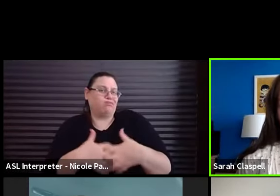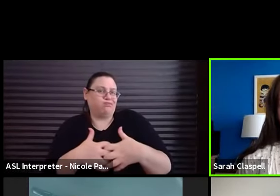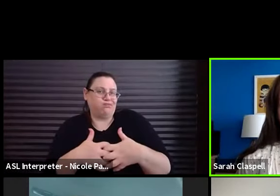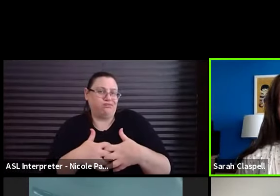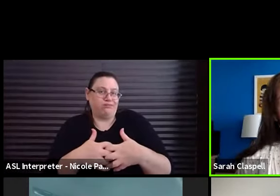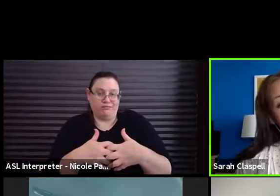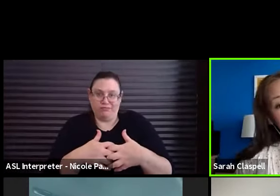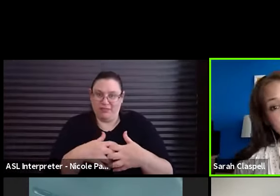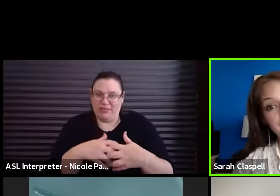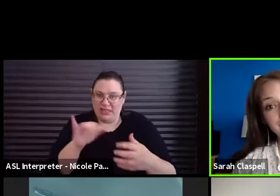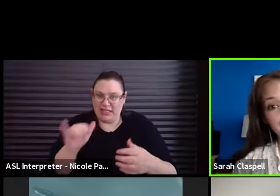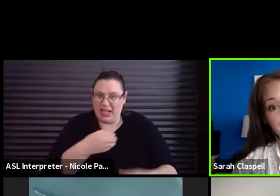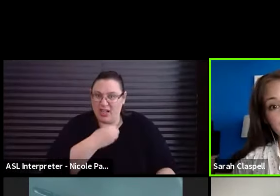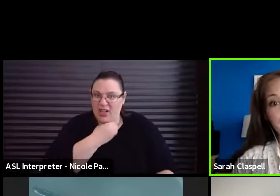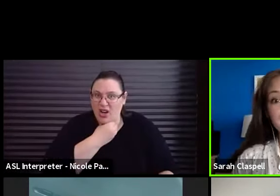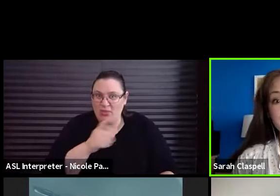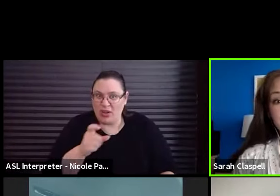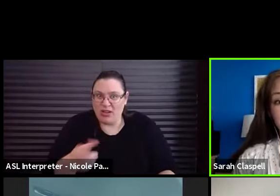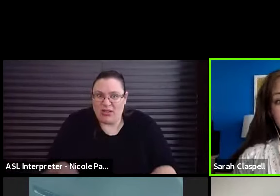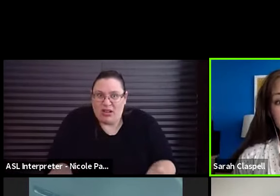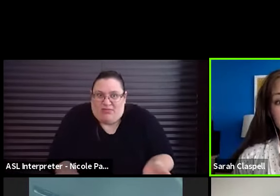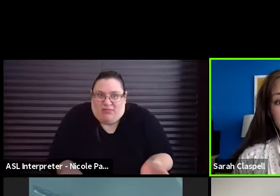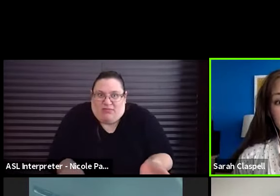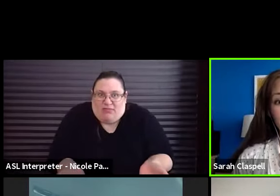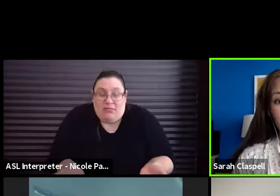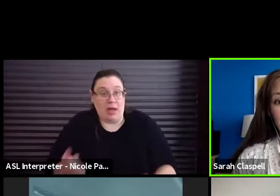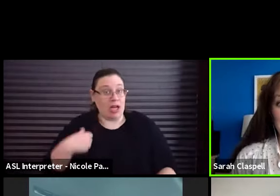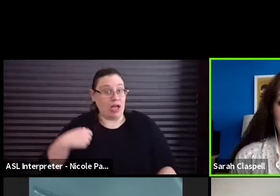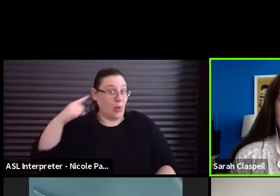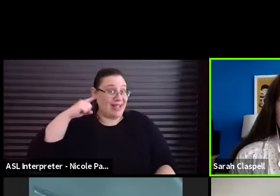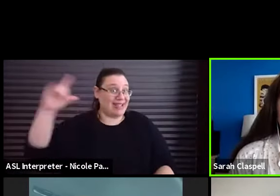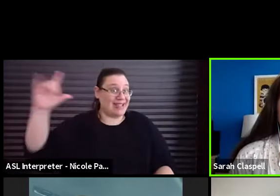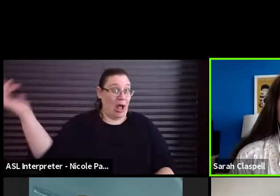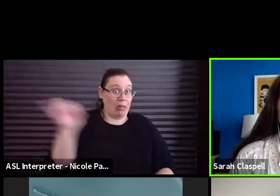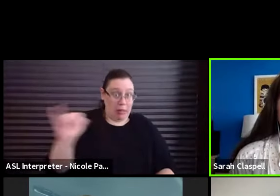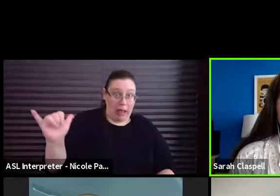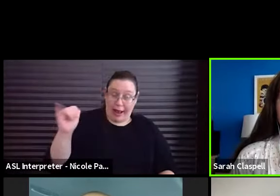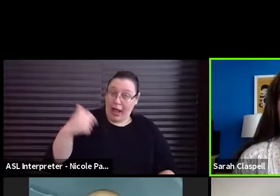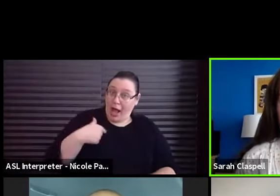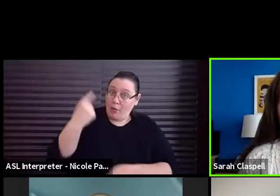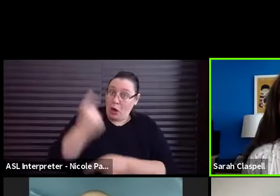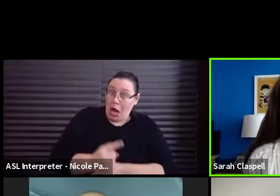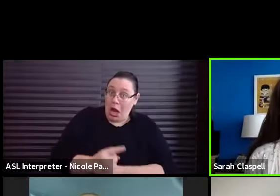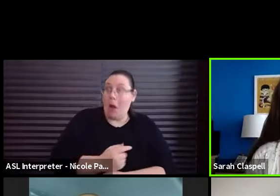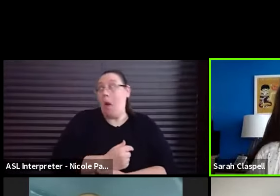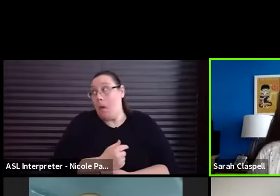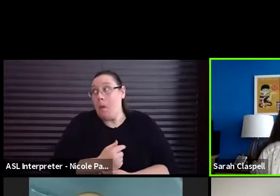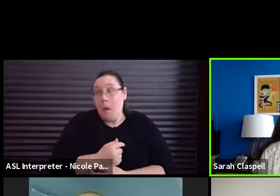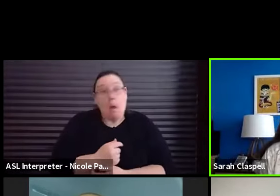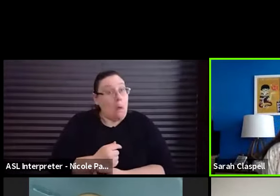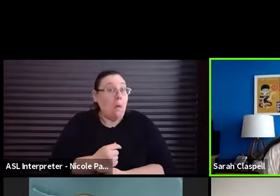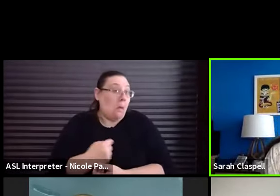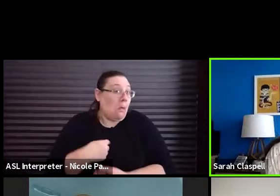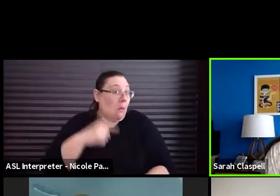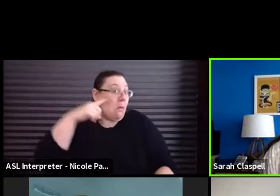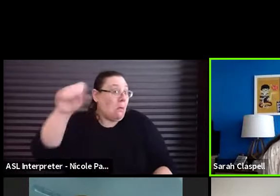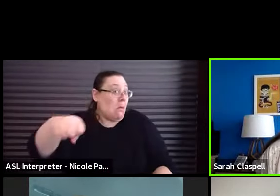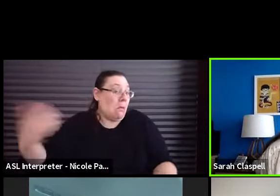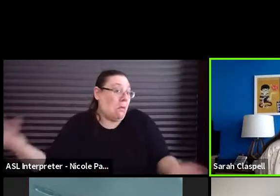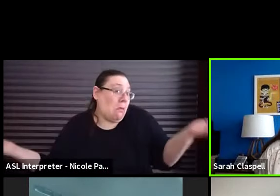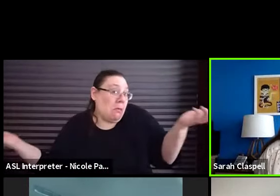a carburetor is? I don't know, but did it sound, you know, pretty real? I think so. I think